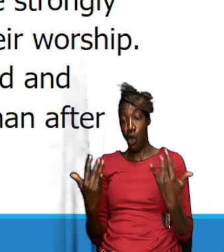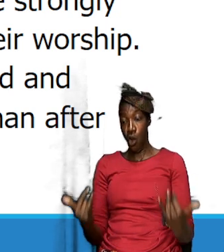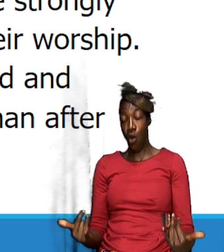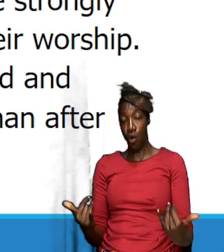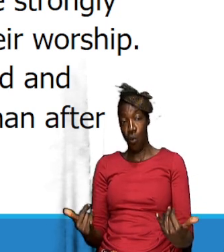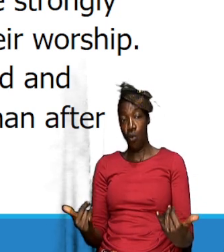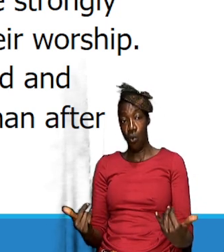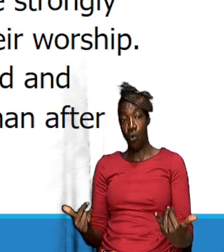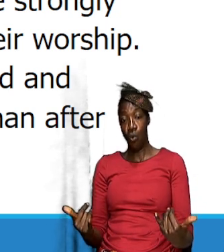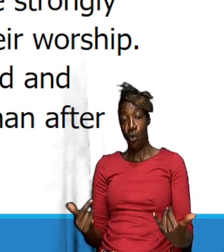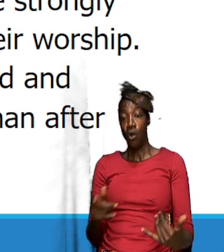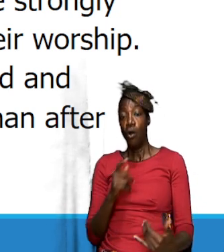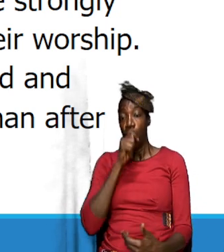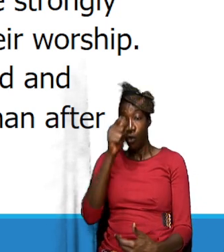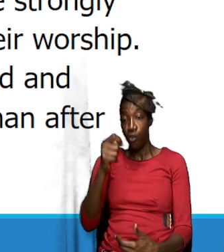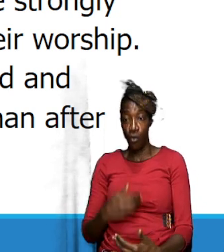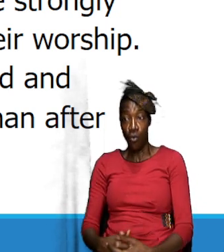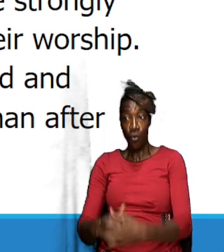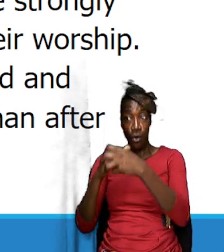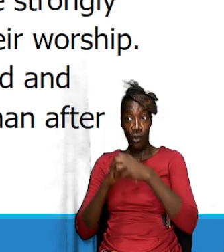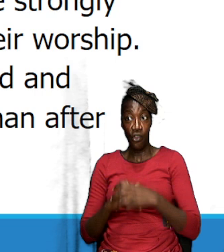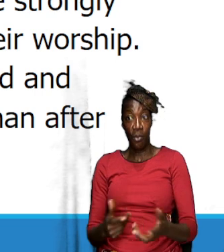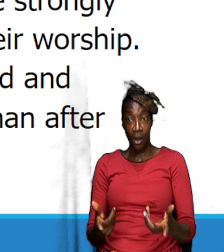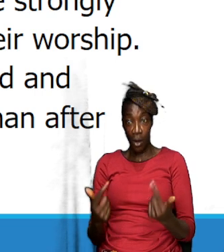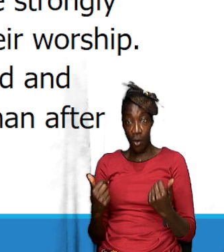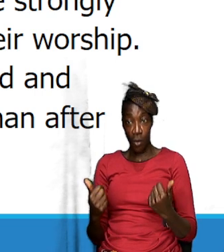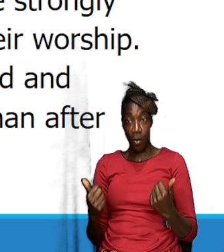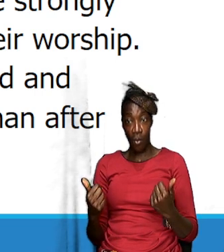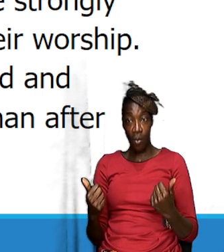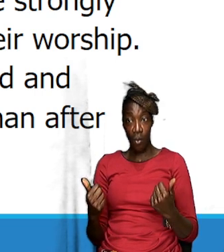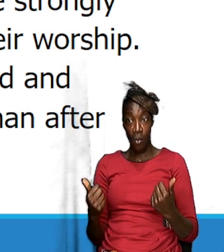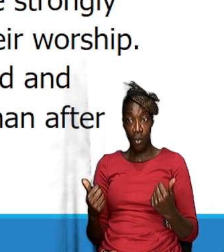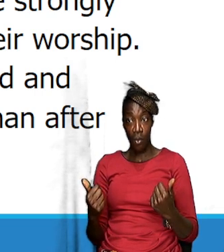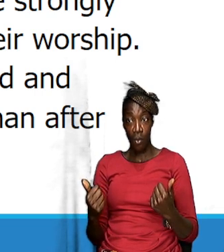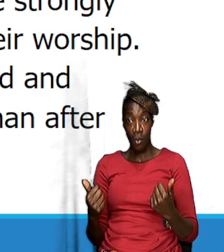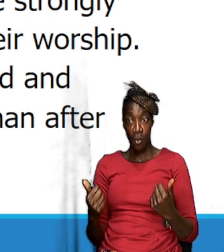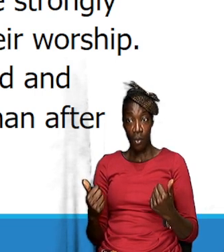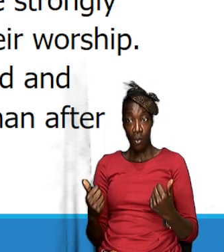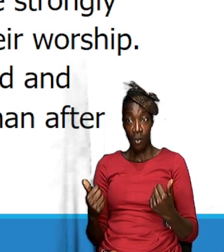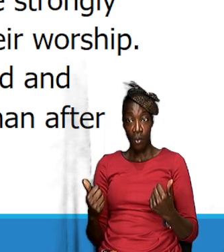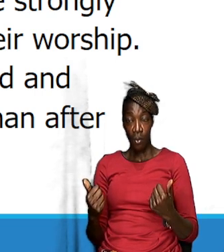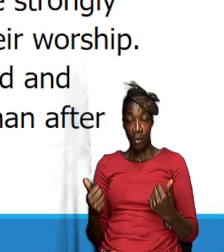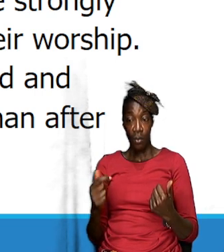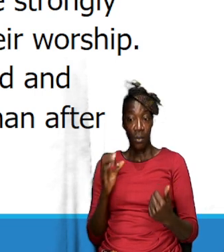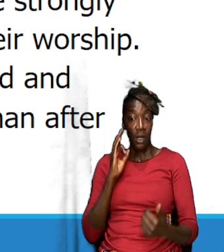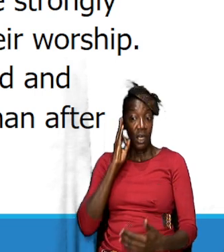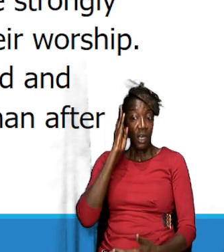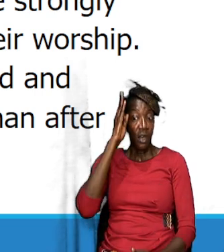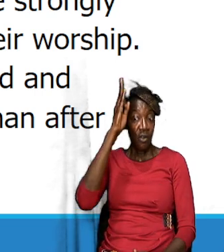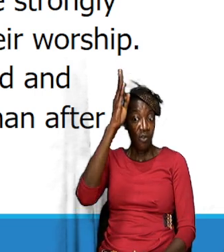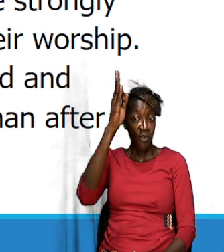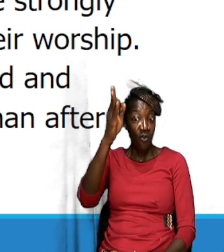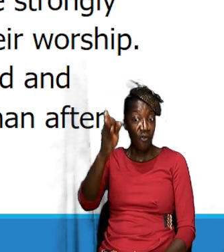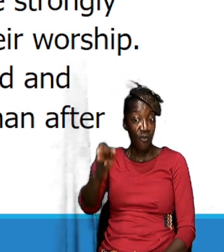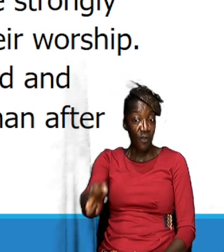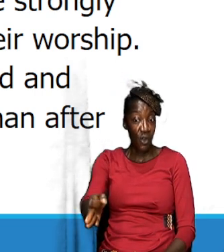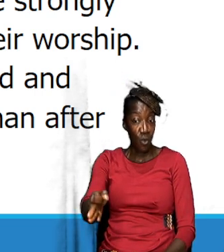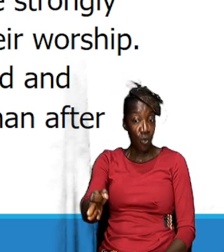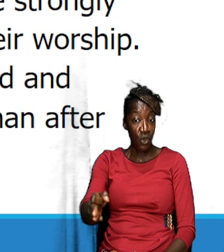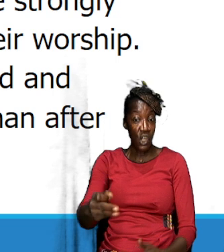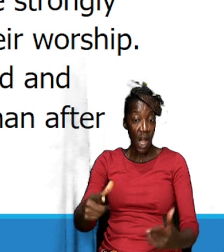when the true worshiper shall come so notice he's using futuristic language